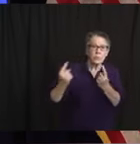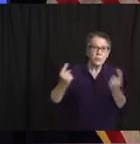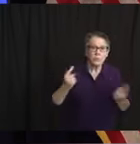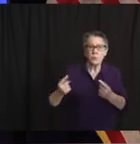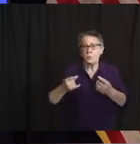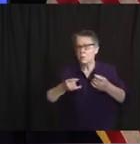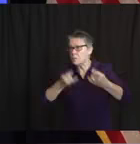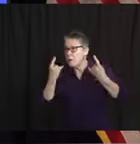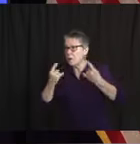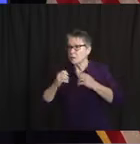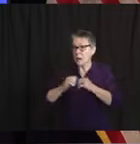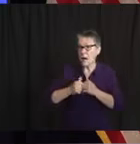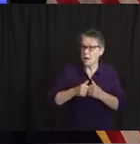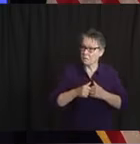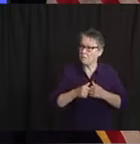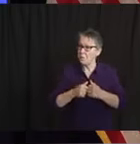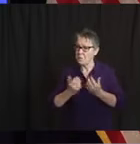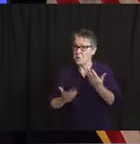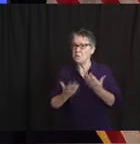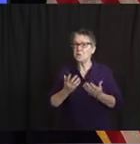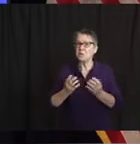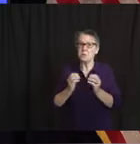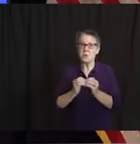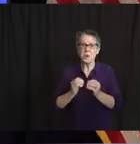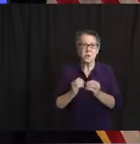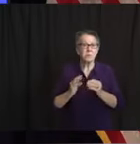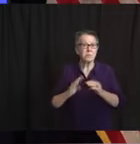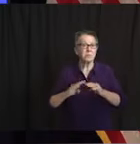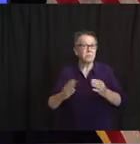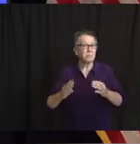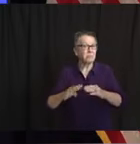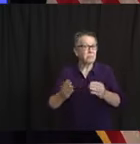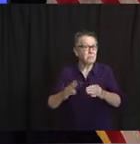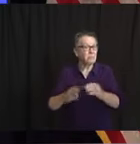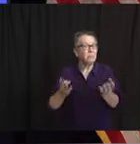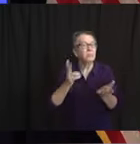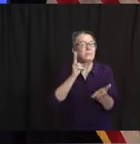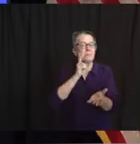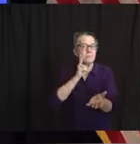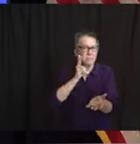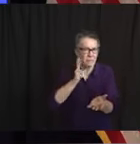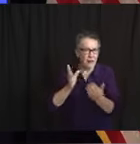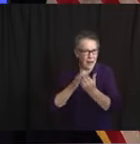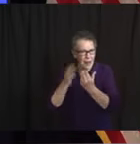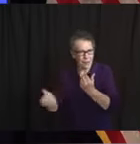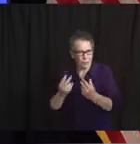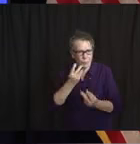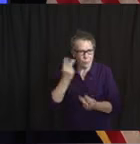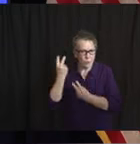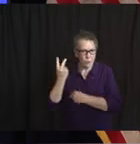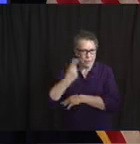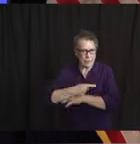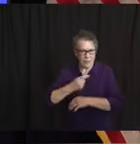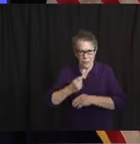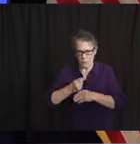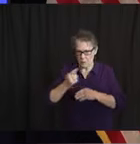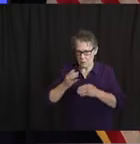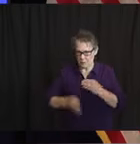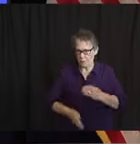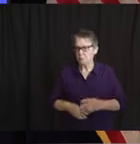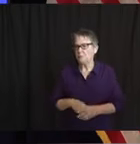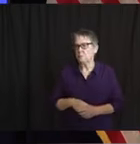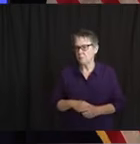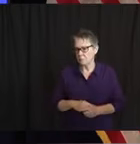All good. Again, spoke to the NFL commissioner as well as with the Giants ownership, both good